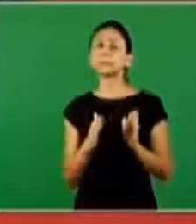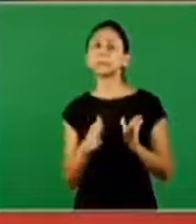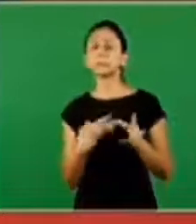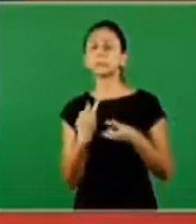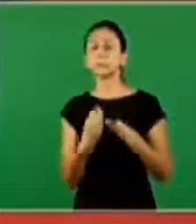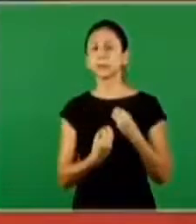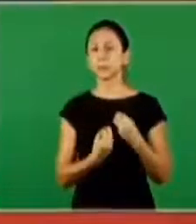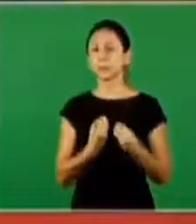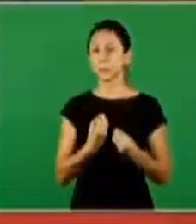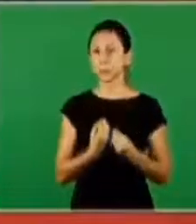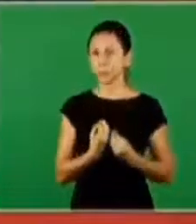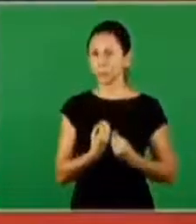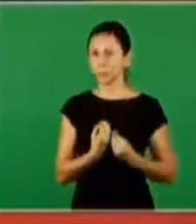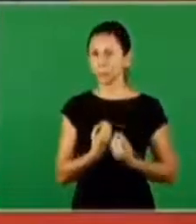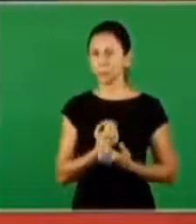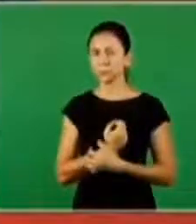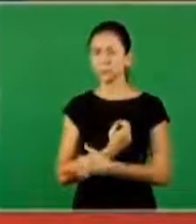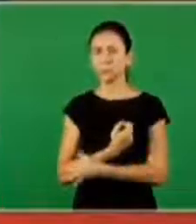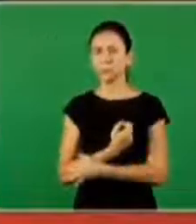Where does it have an origin?